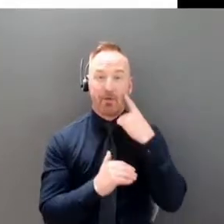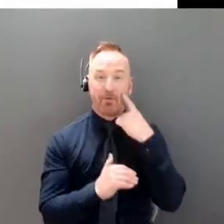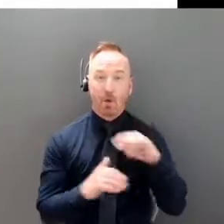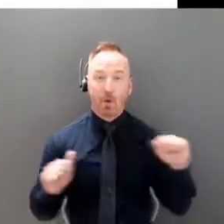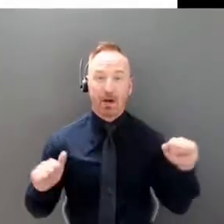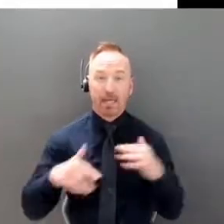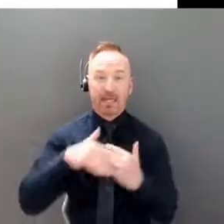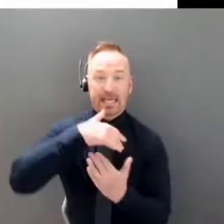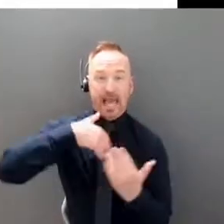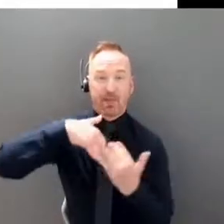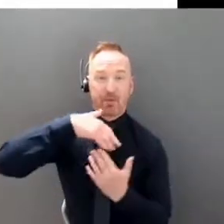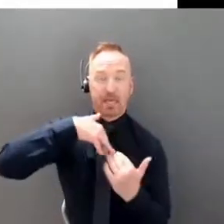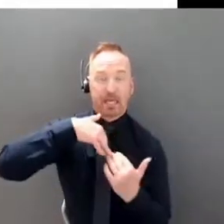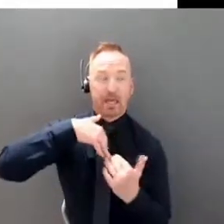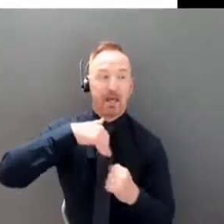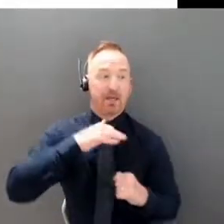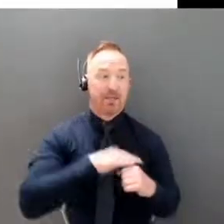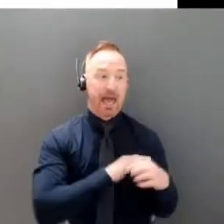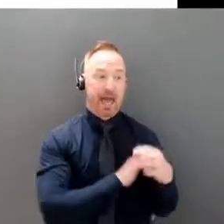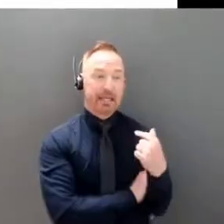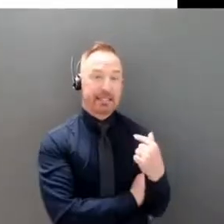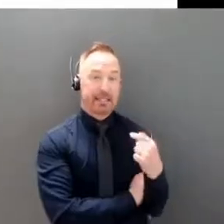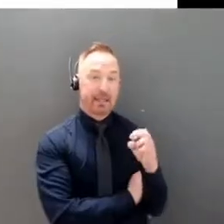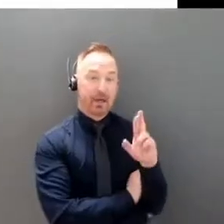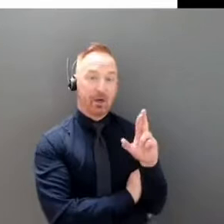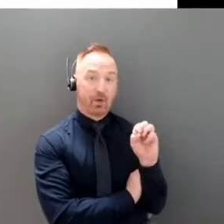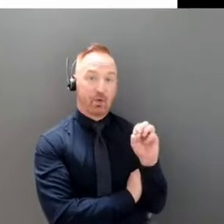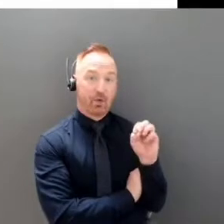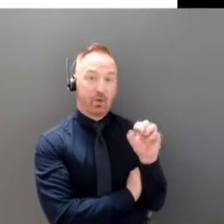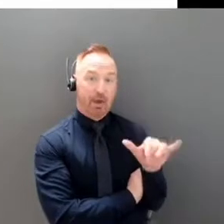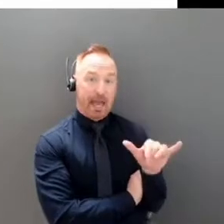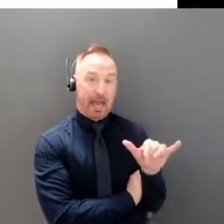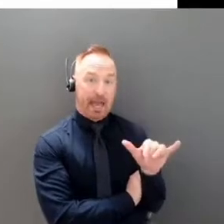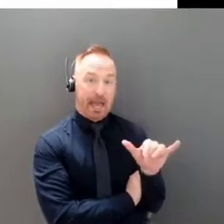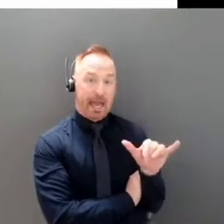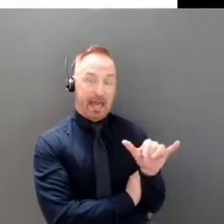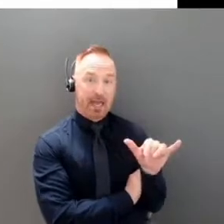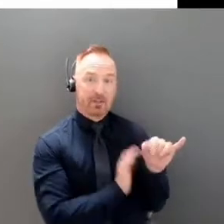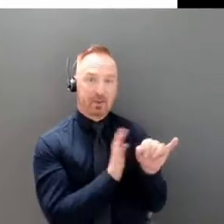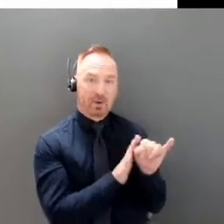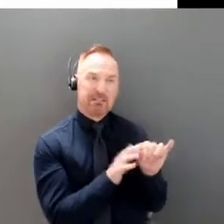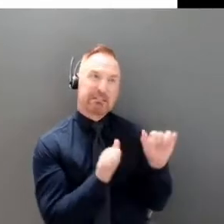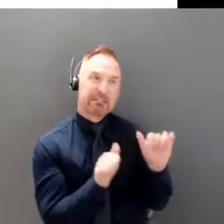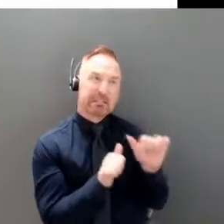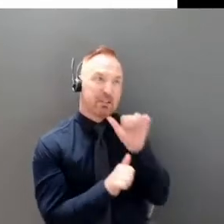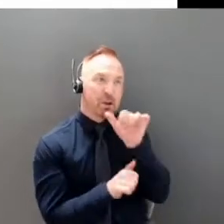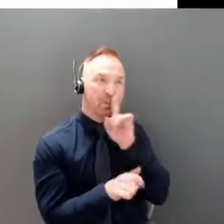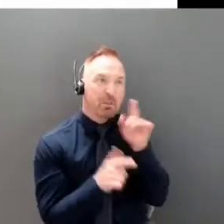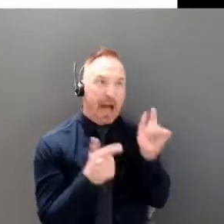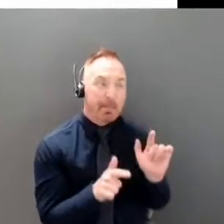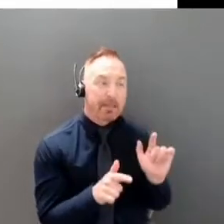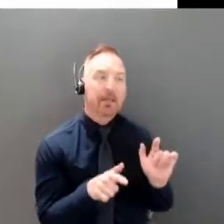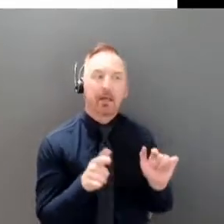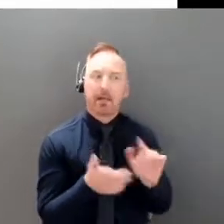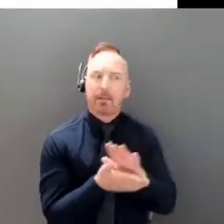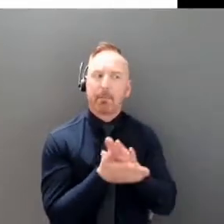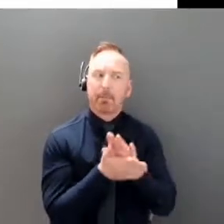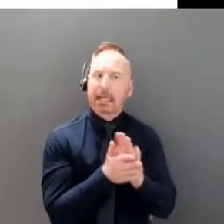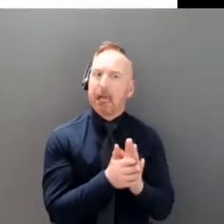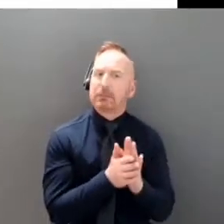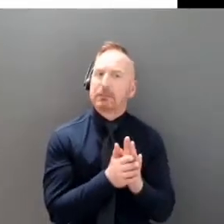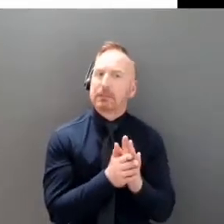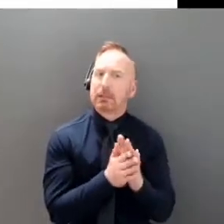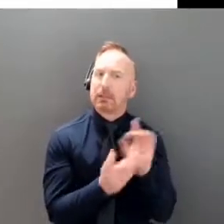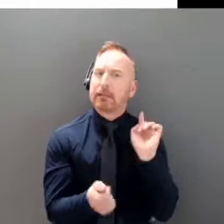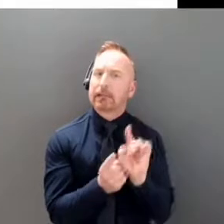uncertainty the gray wave of uncertainty gets a lot narrower and what we could expect is that we should be able to get over